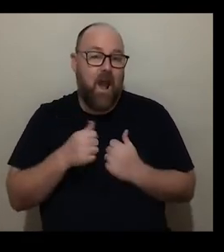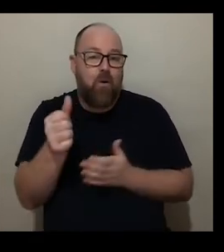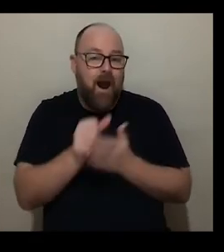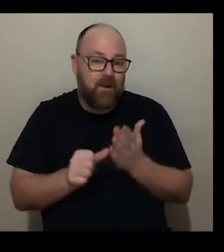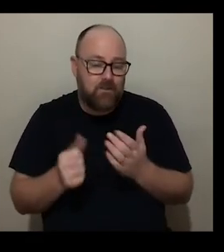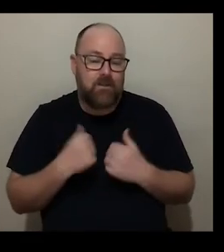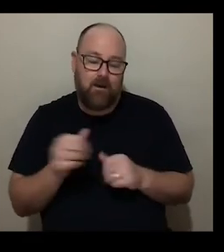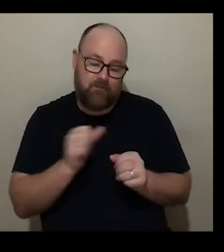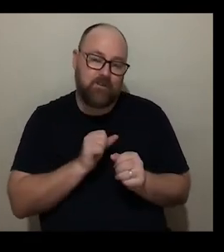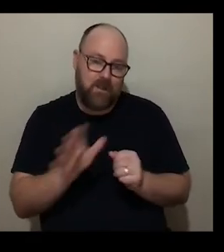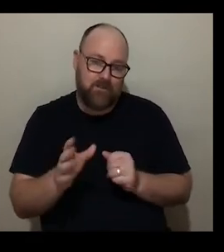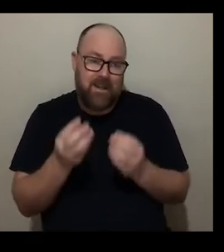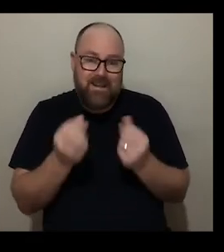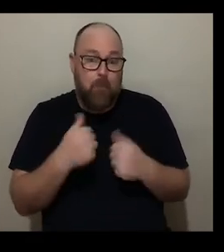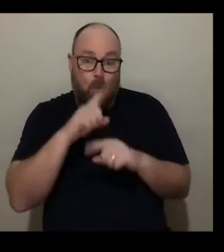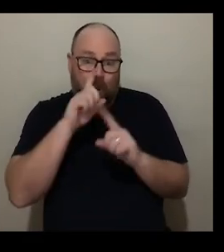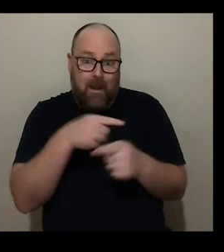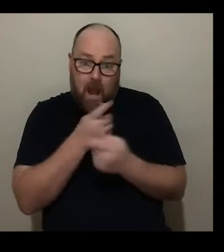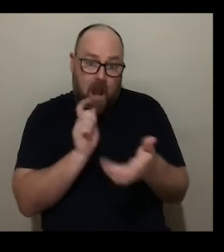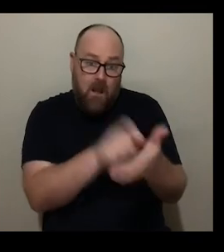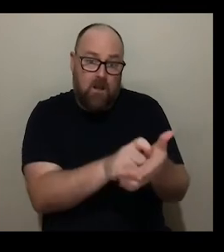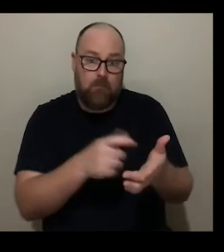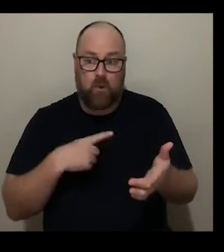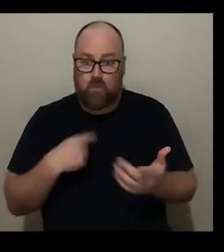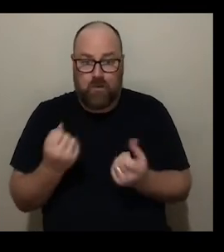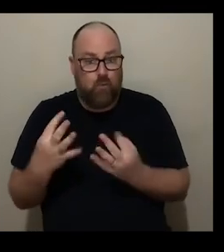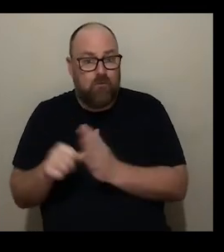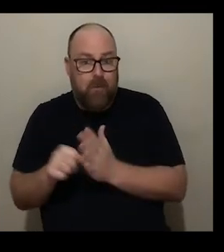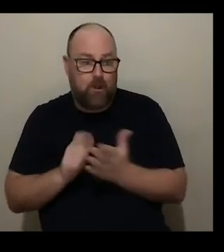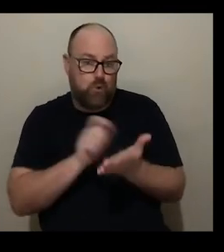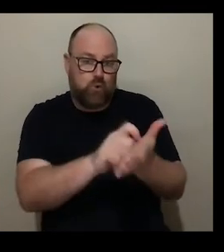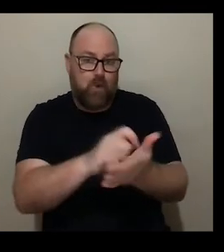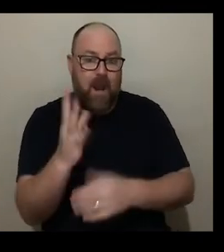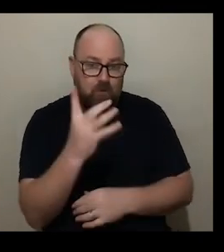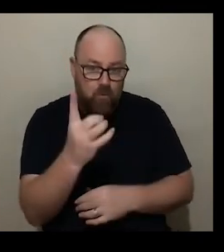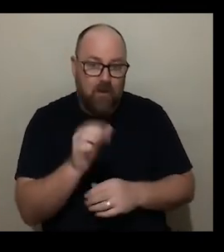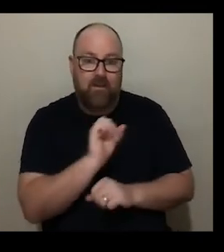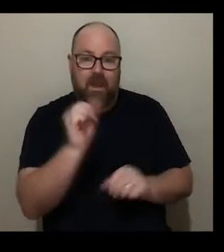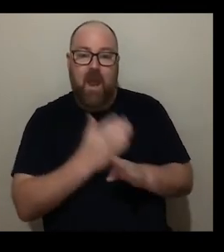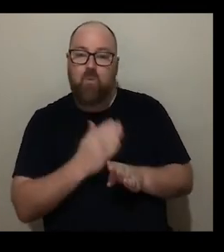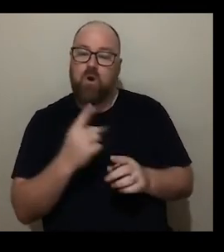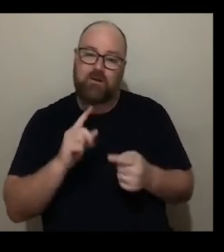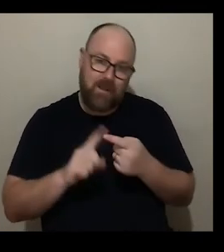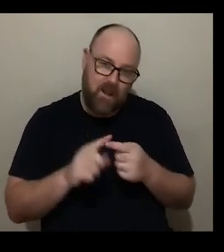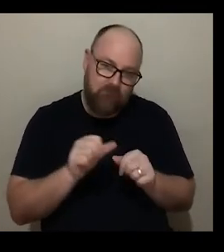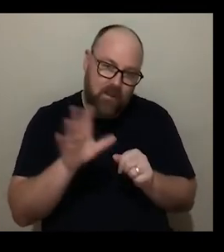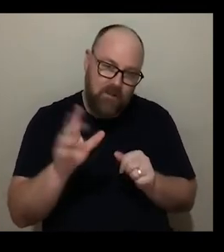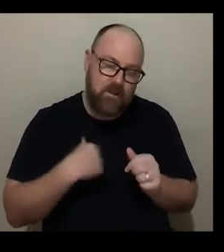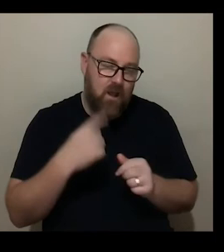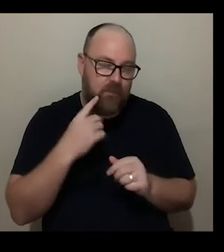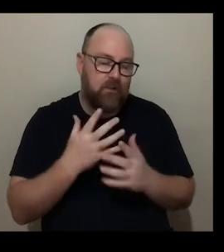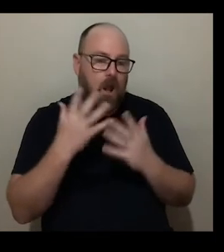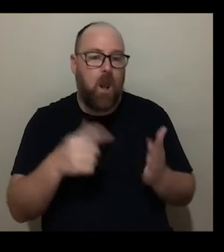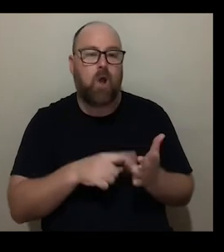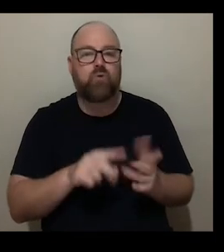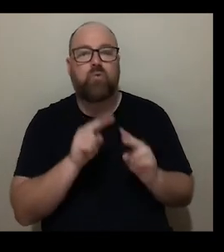that we see and most of them that we can't even commission because we do not have the capacity to commission everyone the work itself is still fantastic so i think there's a